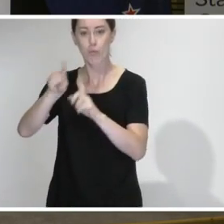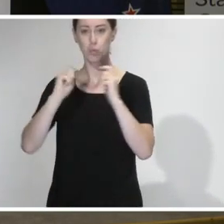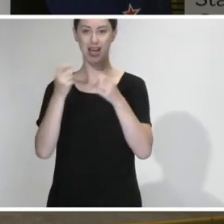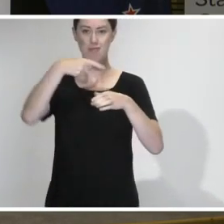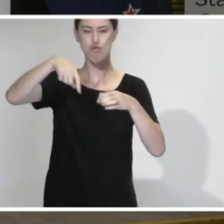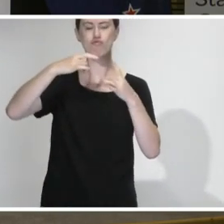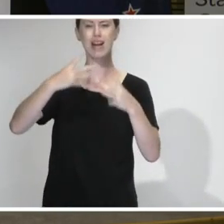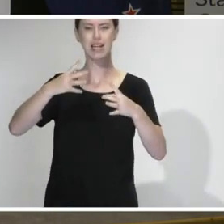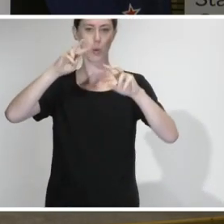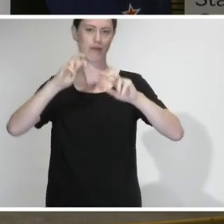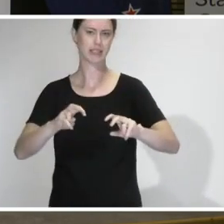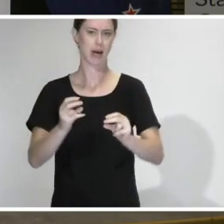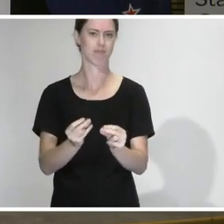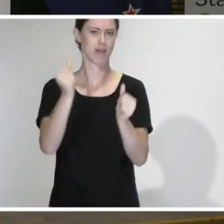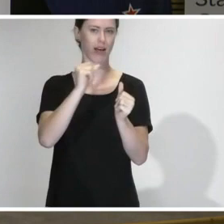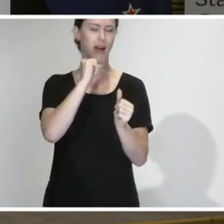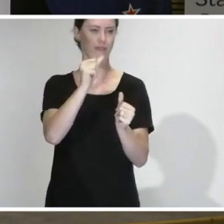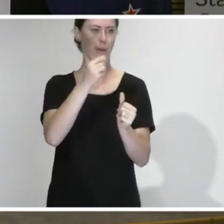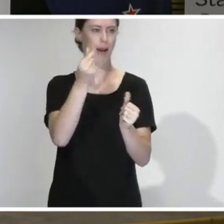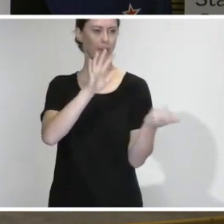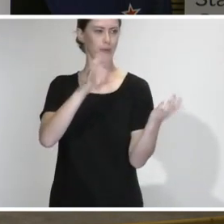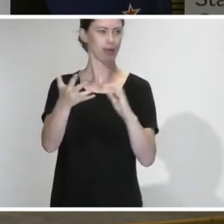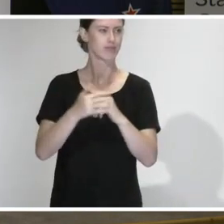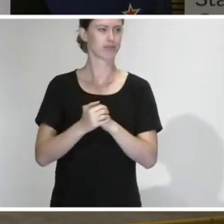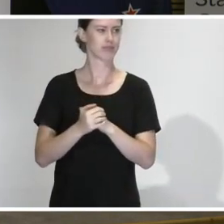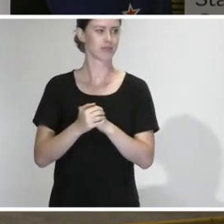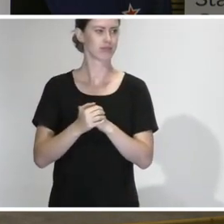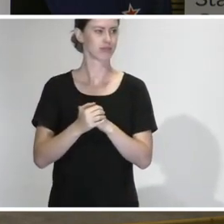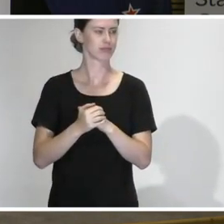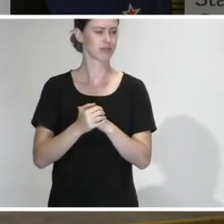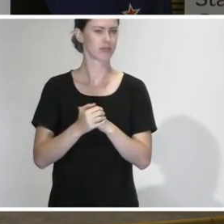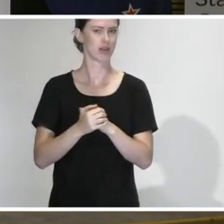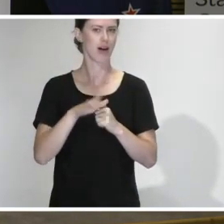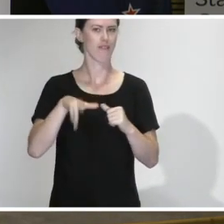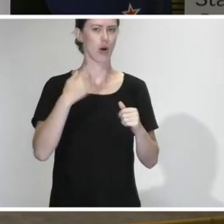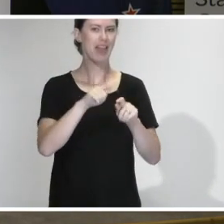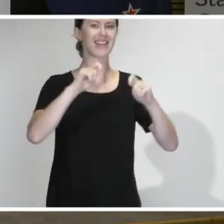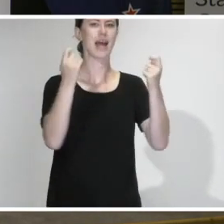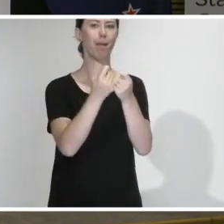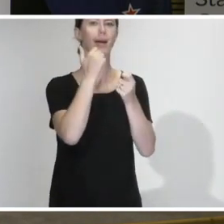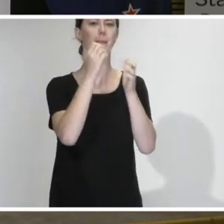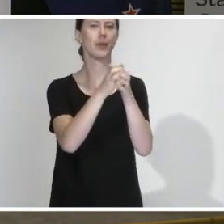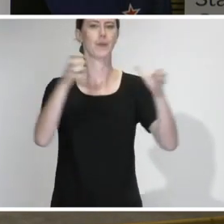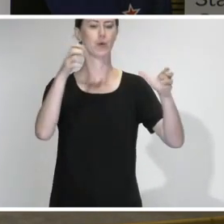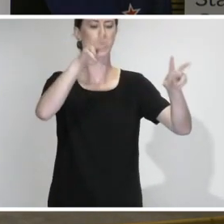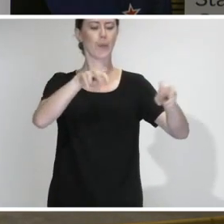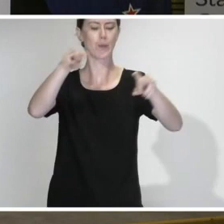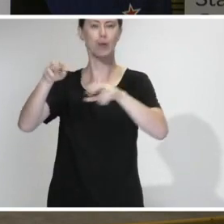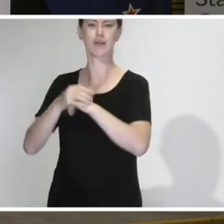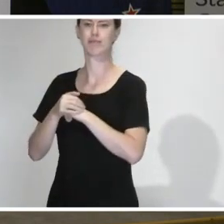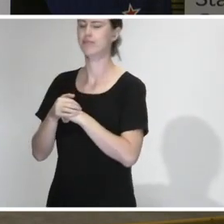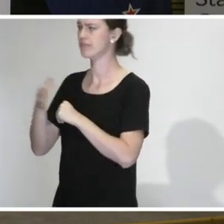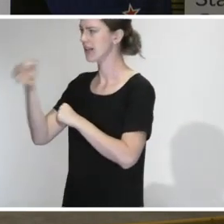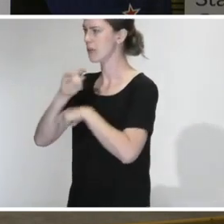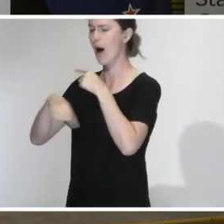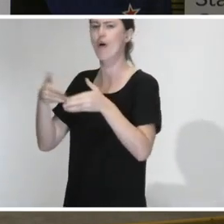and available to investigate any misuse. I believe we've actually beefed up the enforcement team for that purpose as well. On funerals